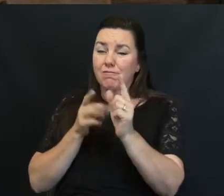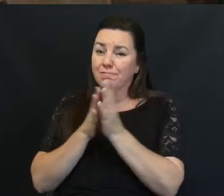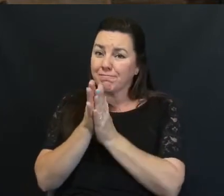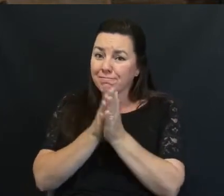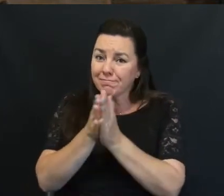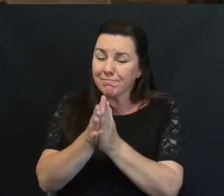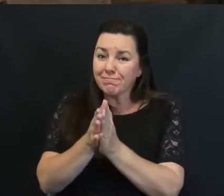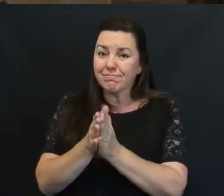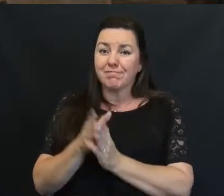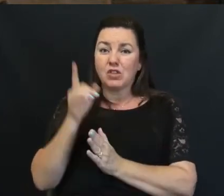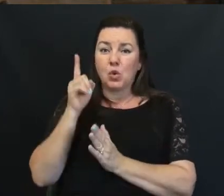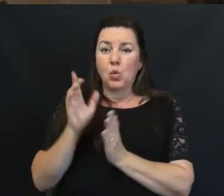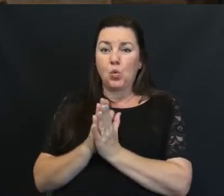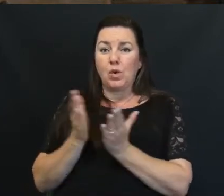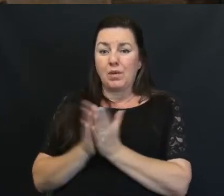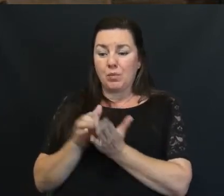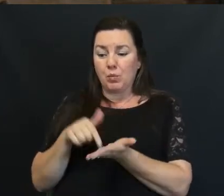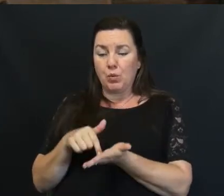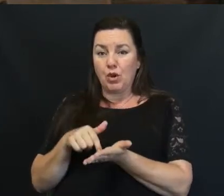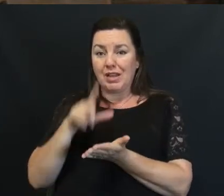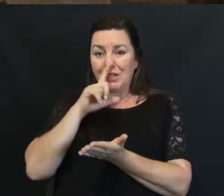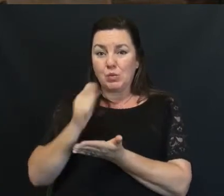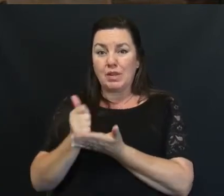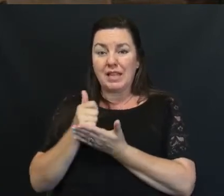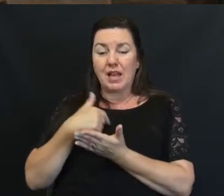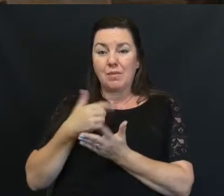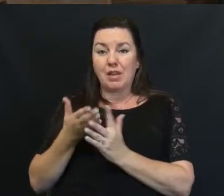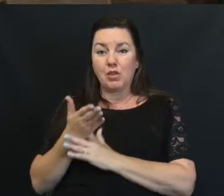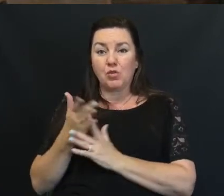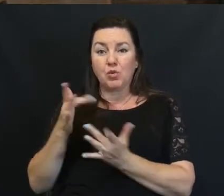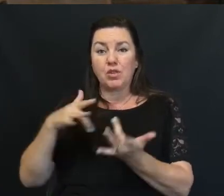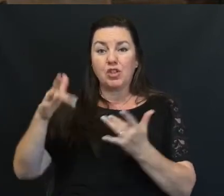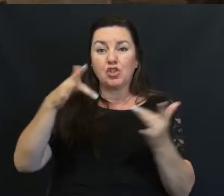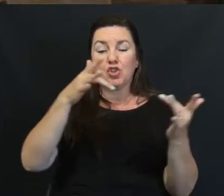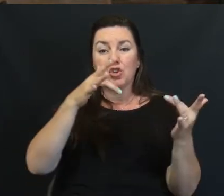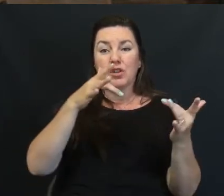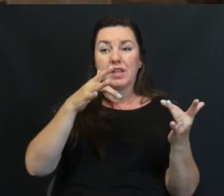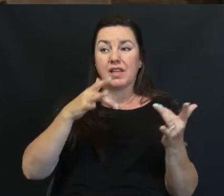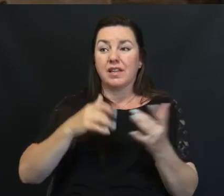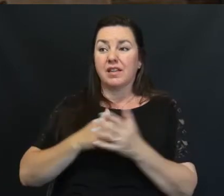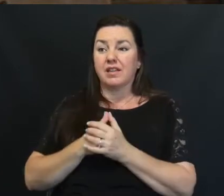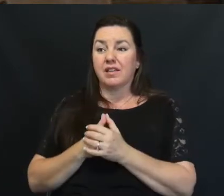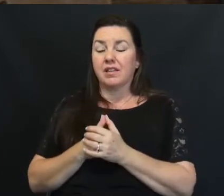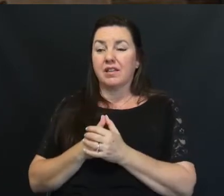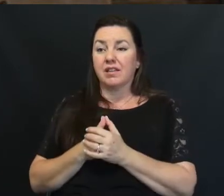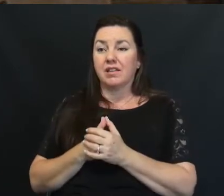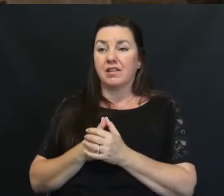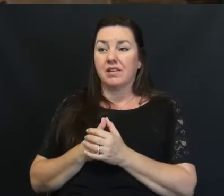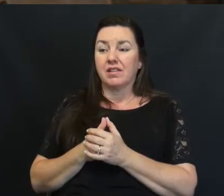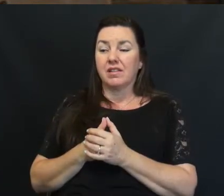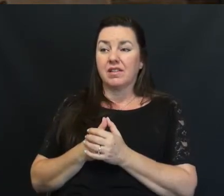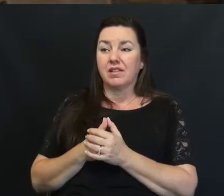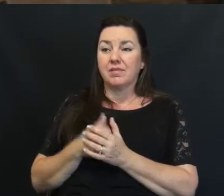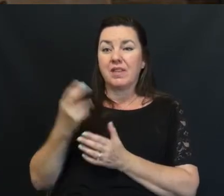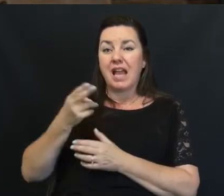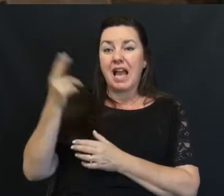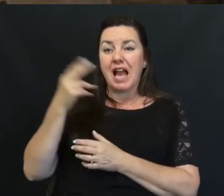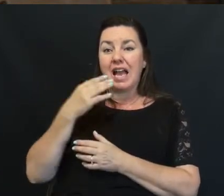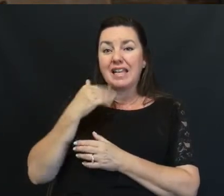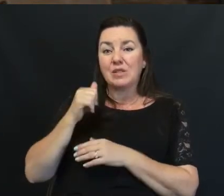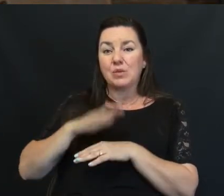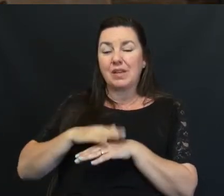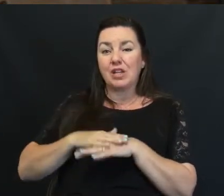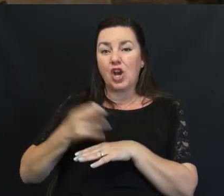One book has really Helped me through My journey Which is Heinz Feet On High Places By Hannah